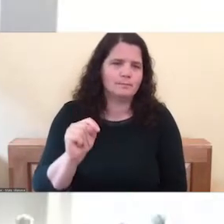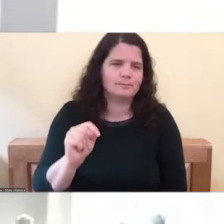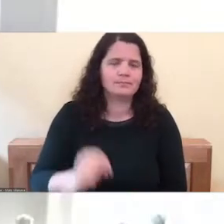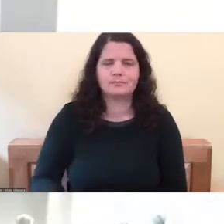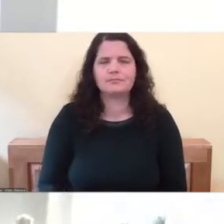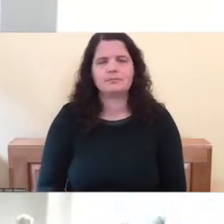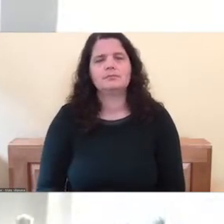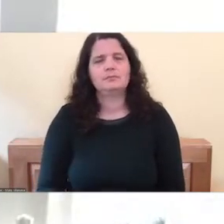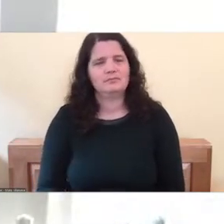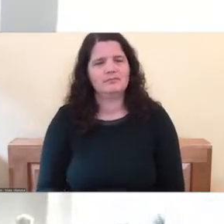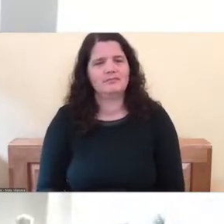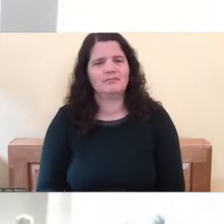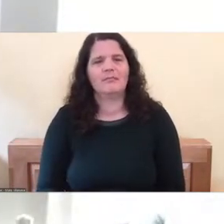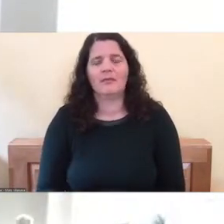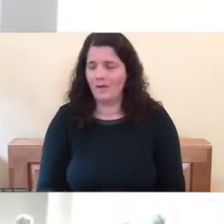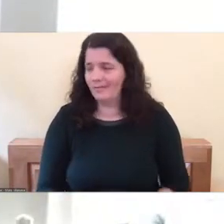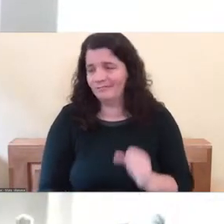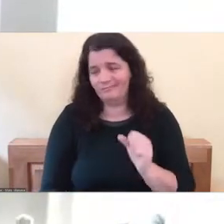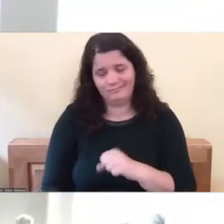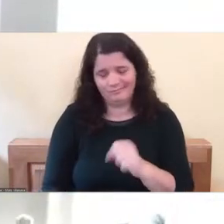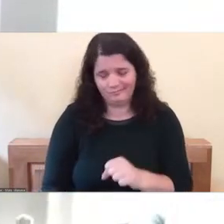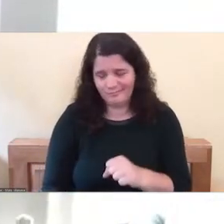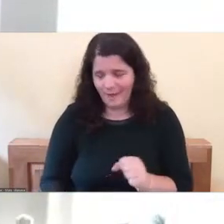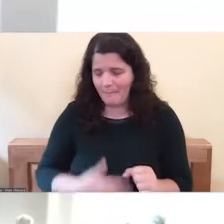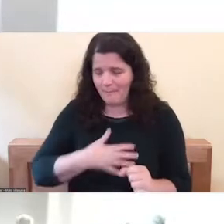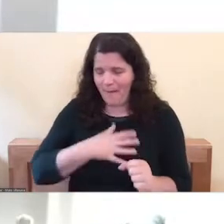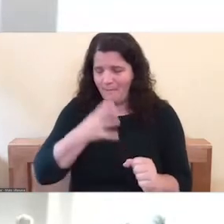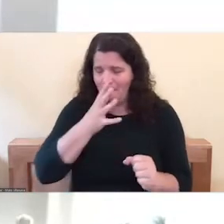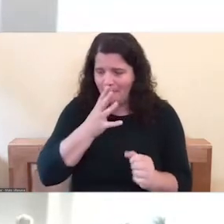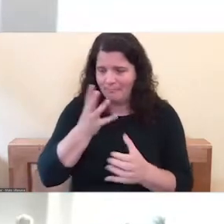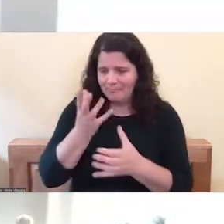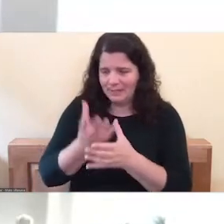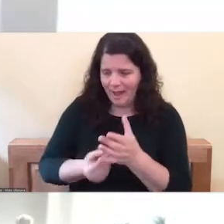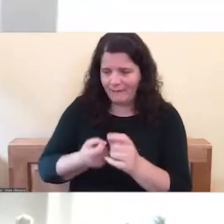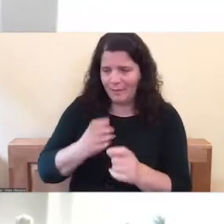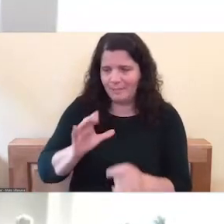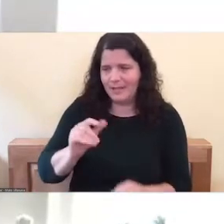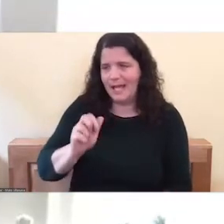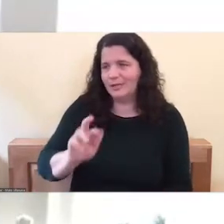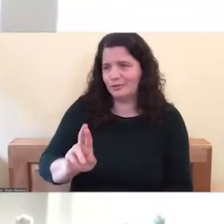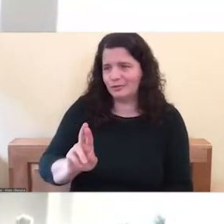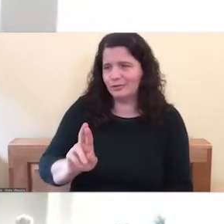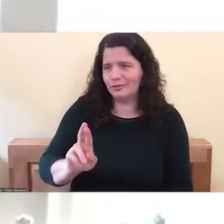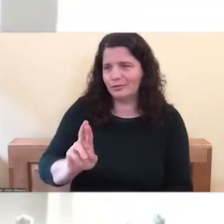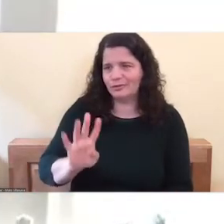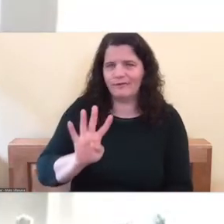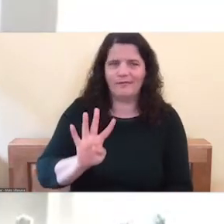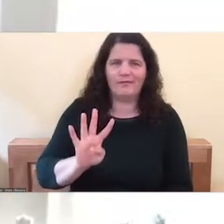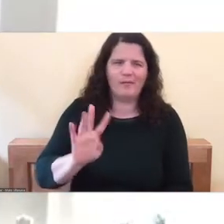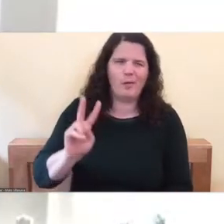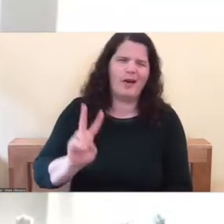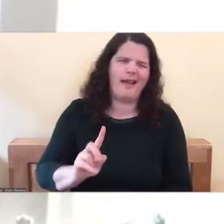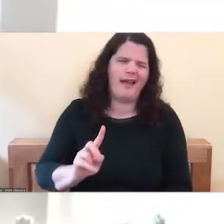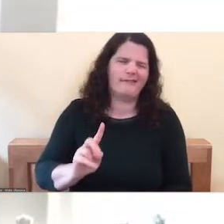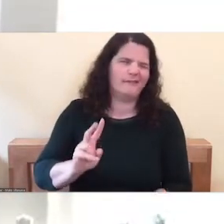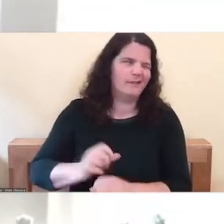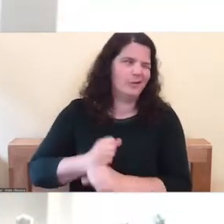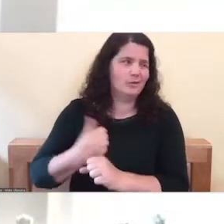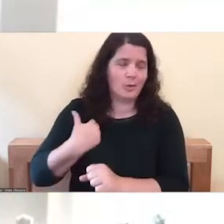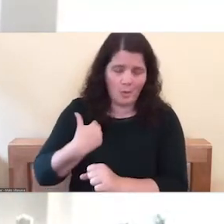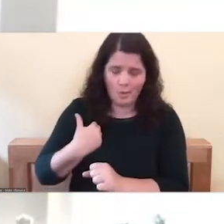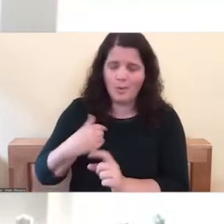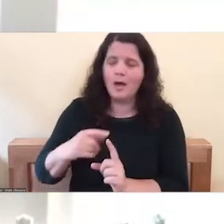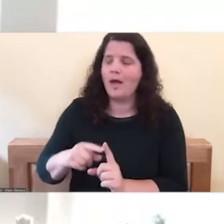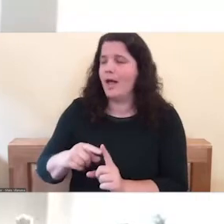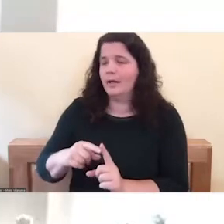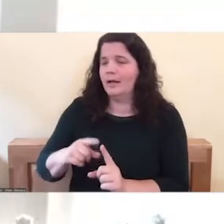for that. My mom died of cancer four and a half years ago. And, you know, just going through that whole process, she wasn't even diagnosed